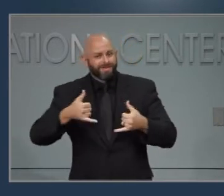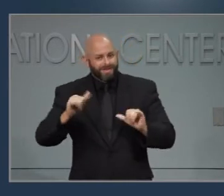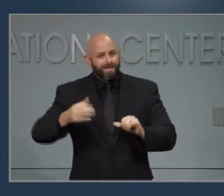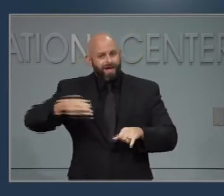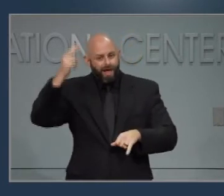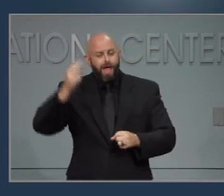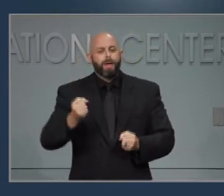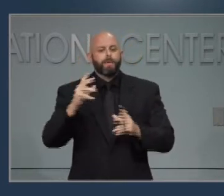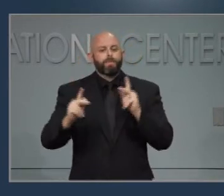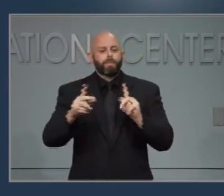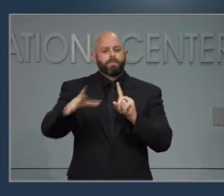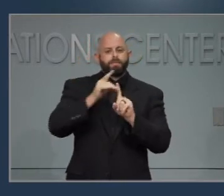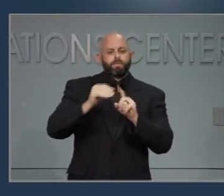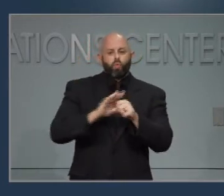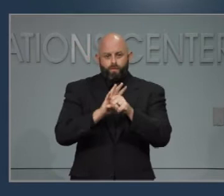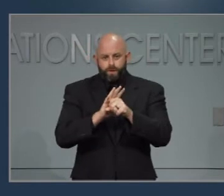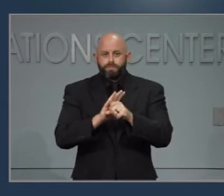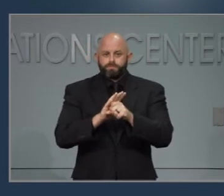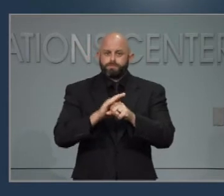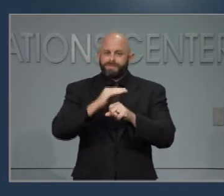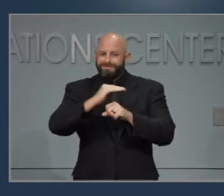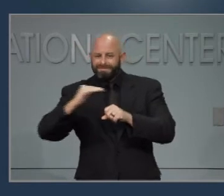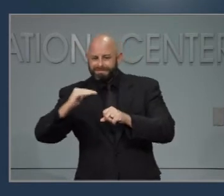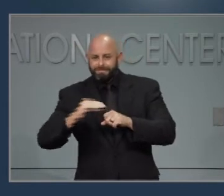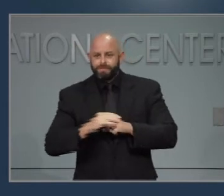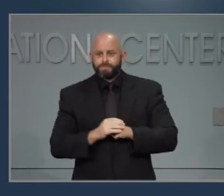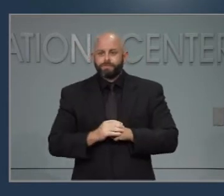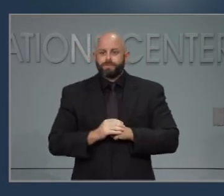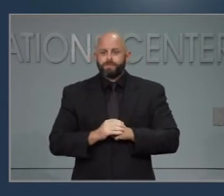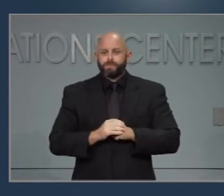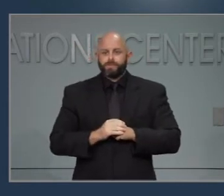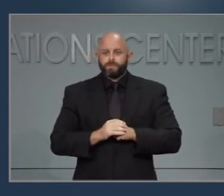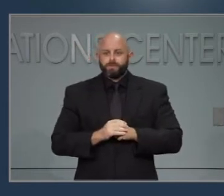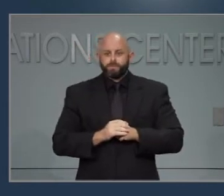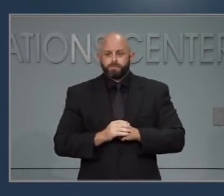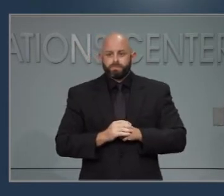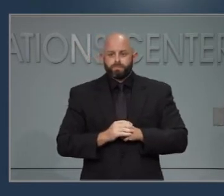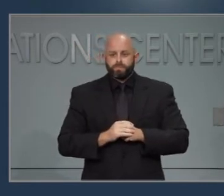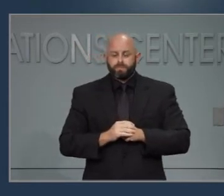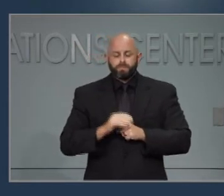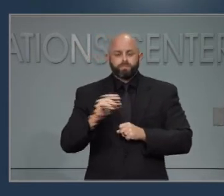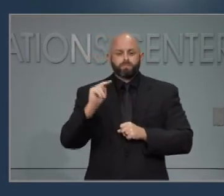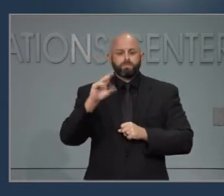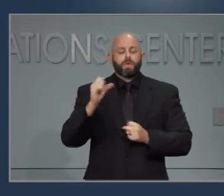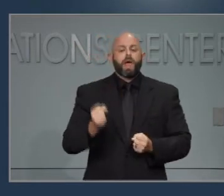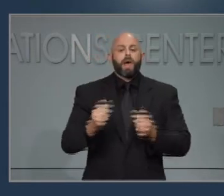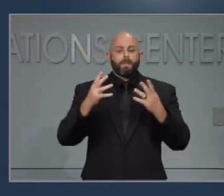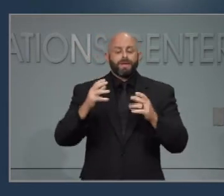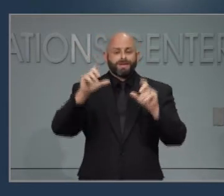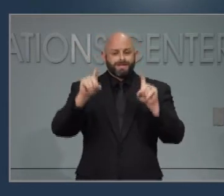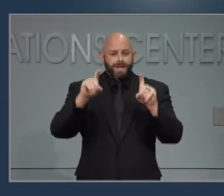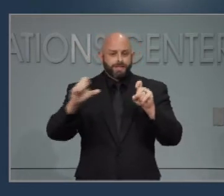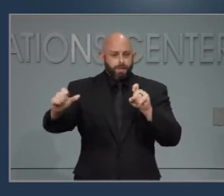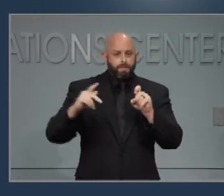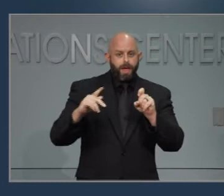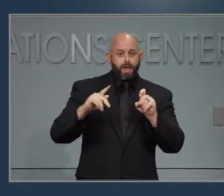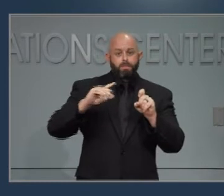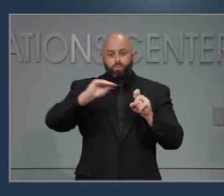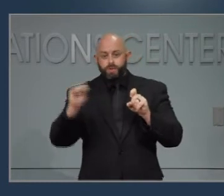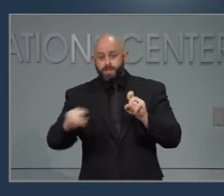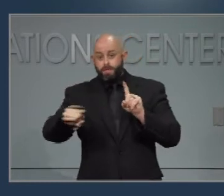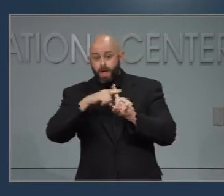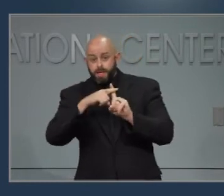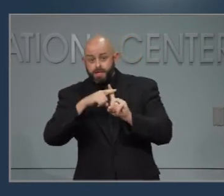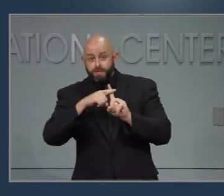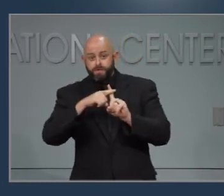so it gets a yellow line. North Carolina's trajectory in percent of tests returning positive is stable. Again,